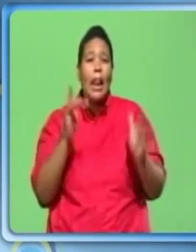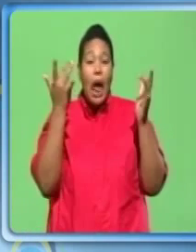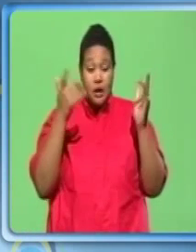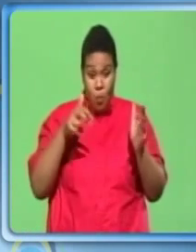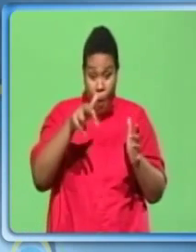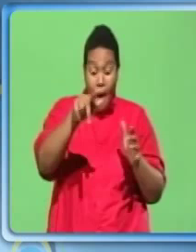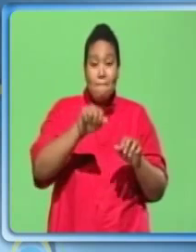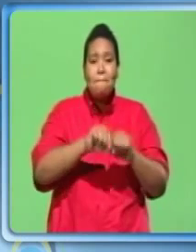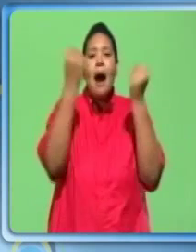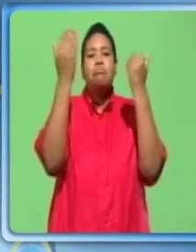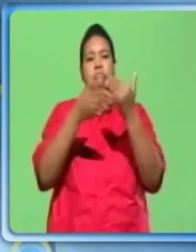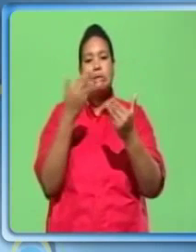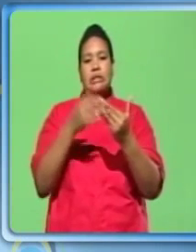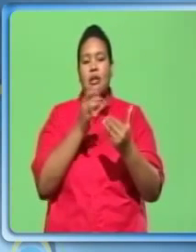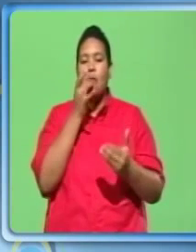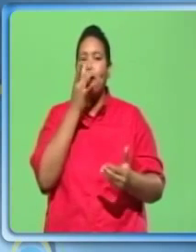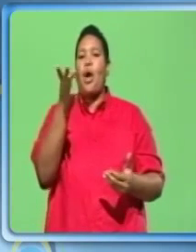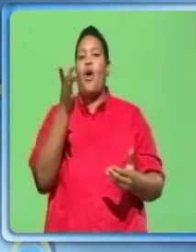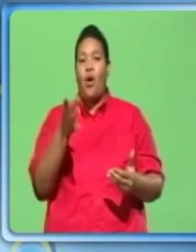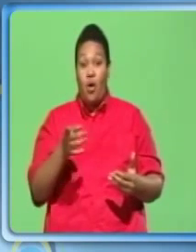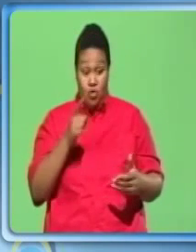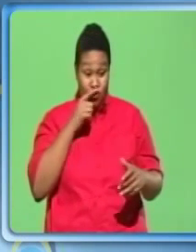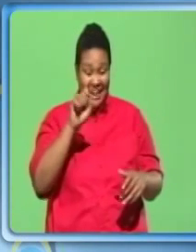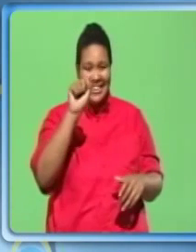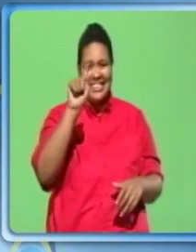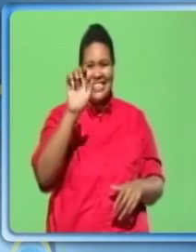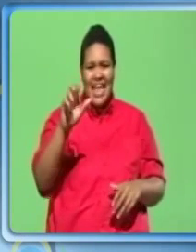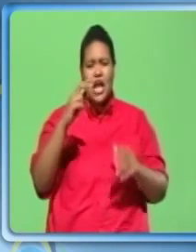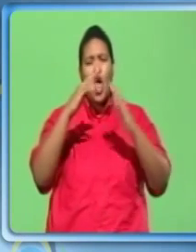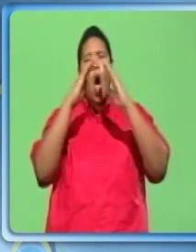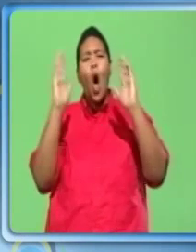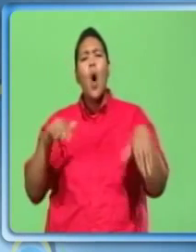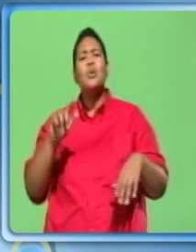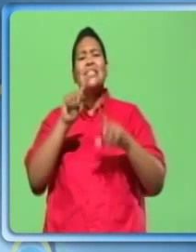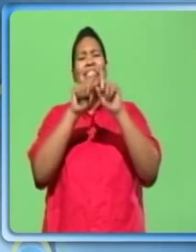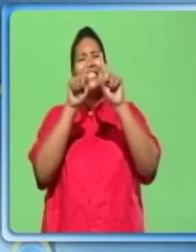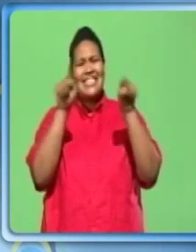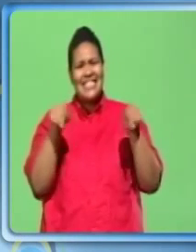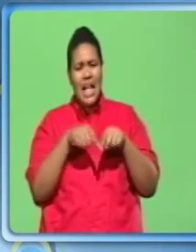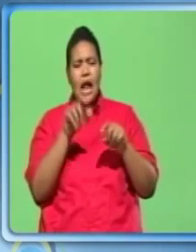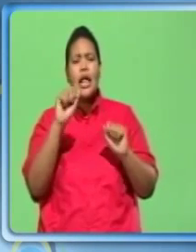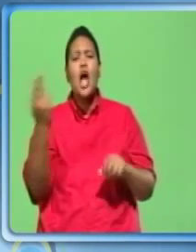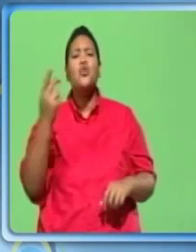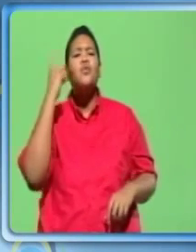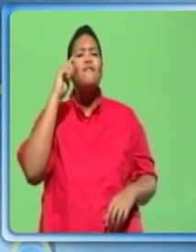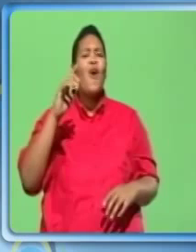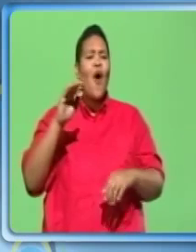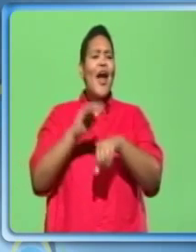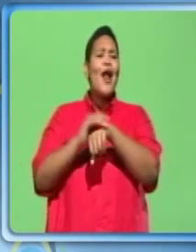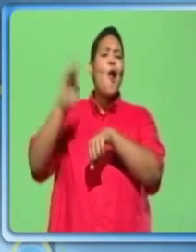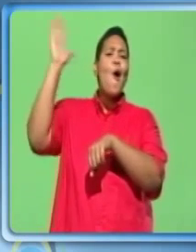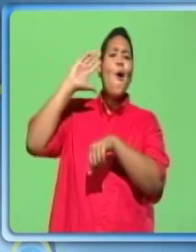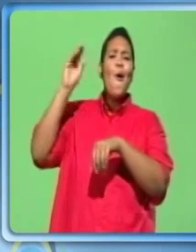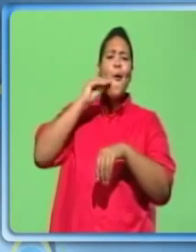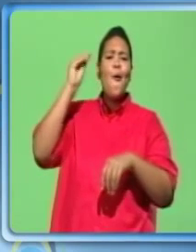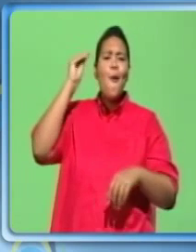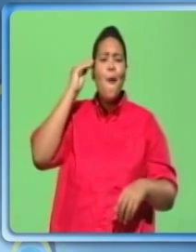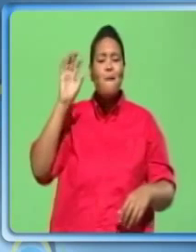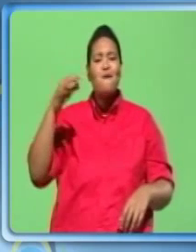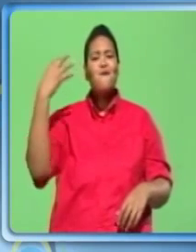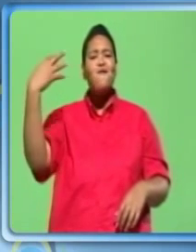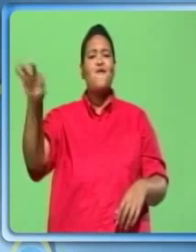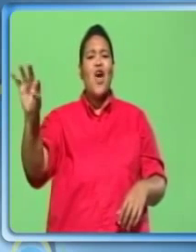break tiles. Slate. House style. Can be used for colonial, French, exotic revivals.